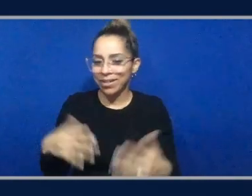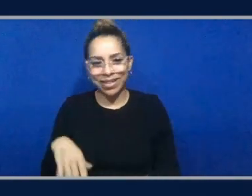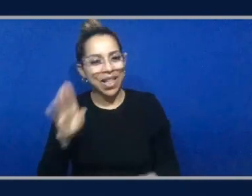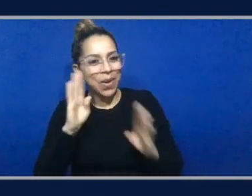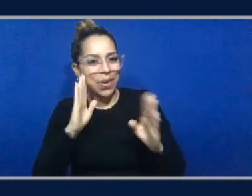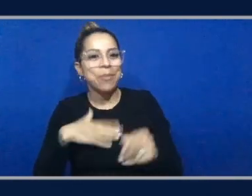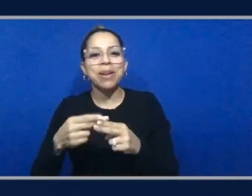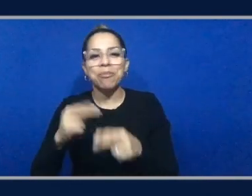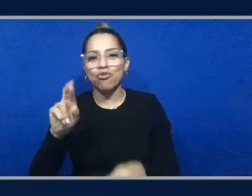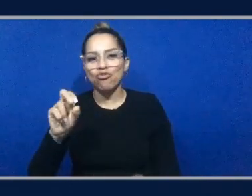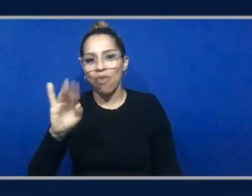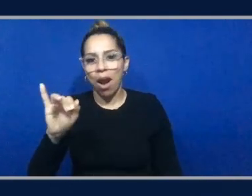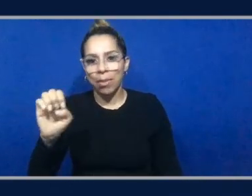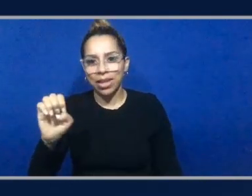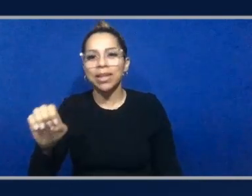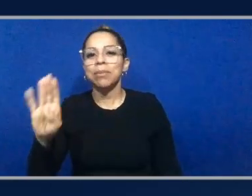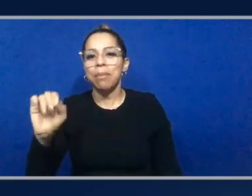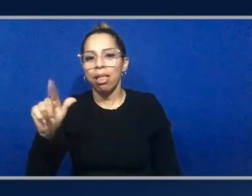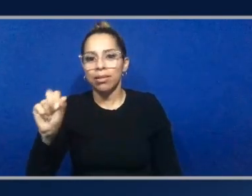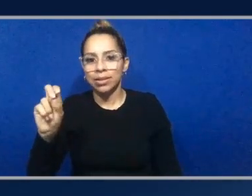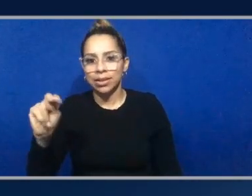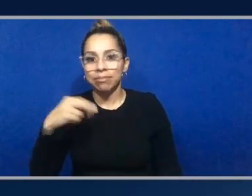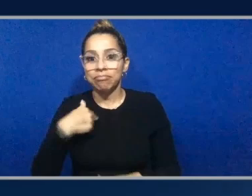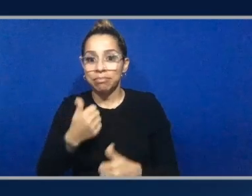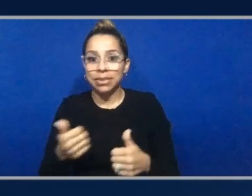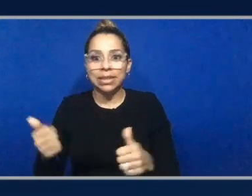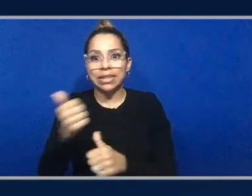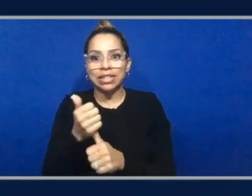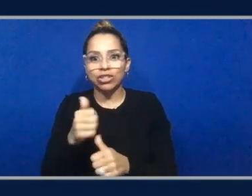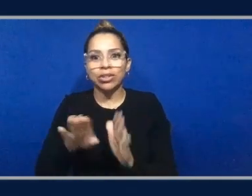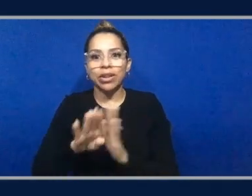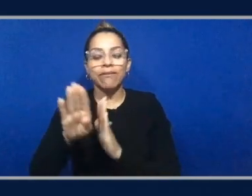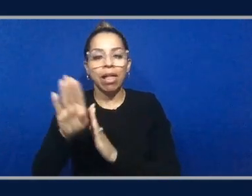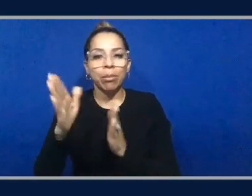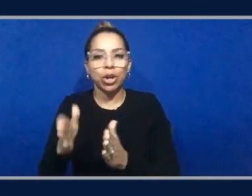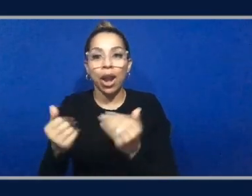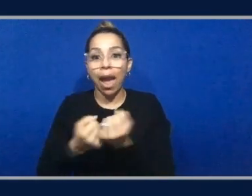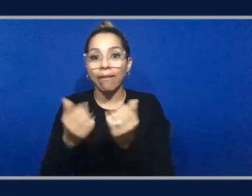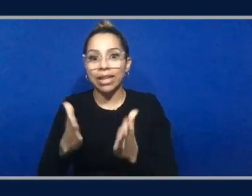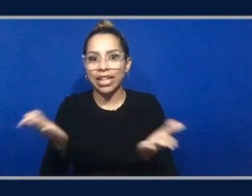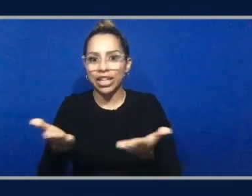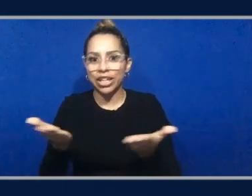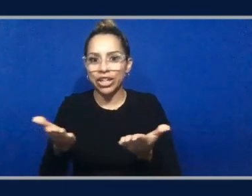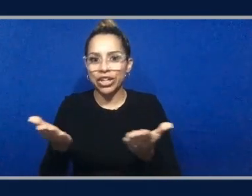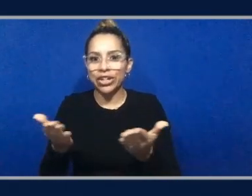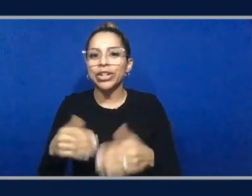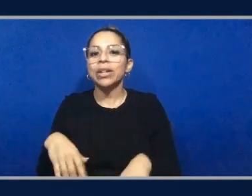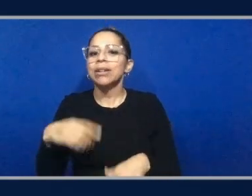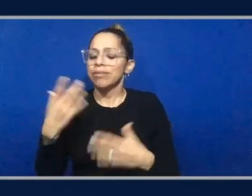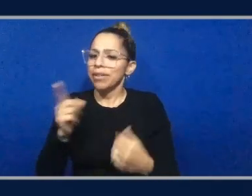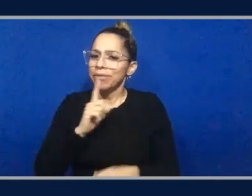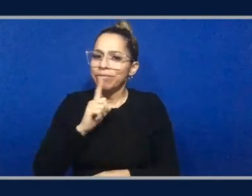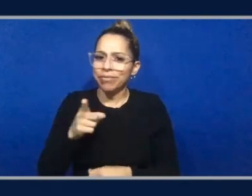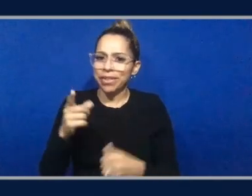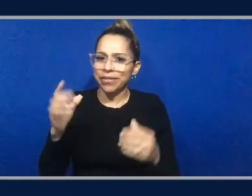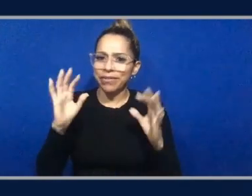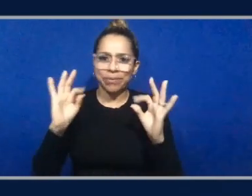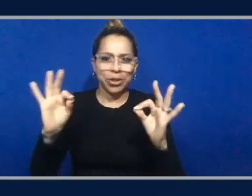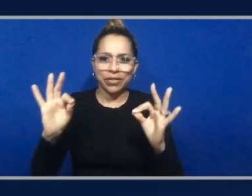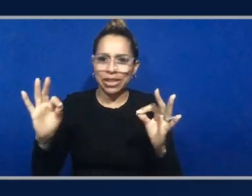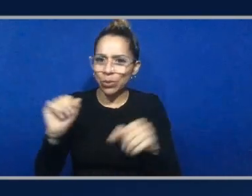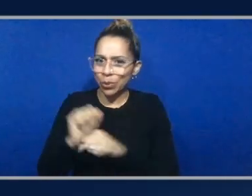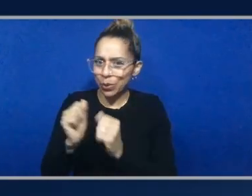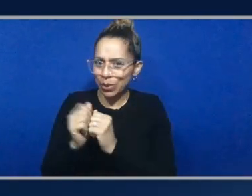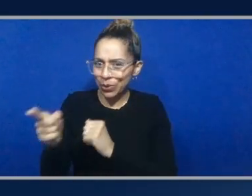Senior Developer Advocate here, focused on our hybrid and ed services. And it only feels fitting if you introduce our guest, Adrian. Yeah, it does. So long story short, earlier,